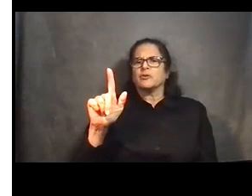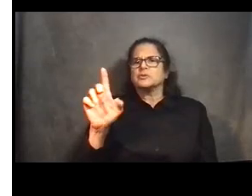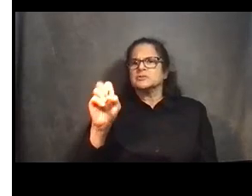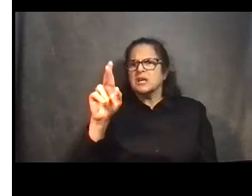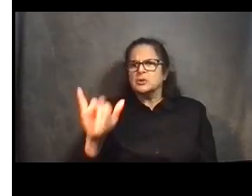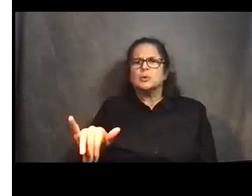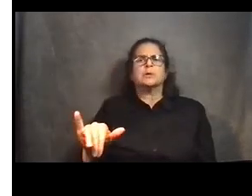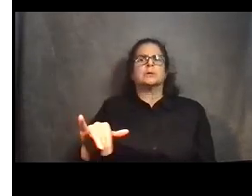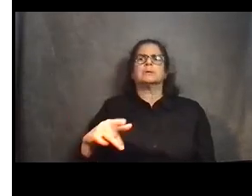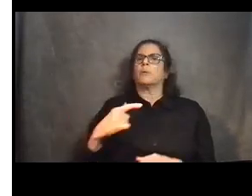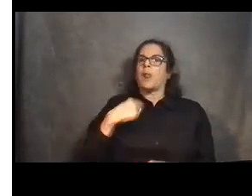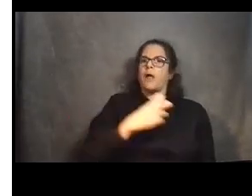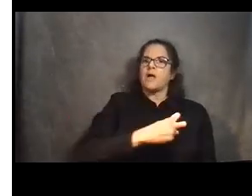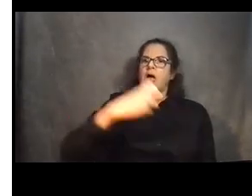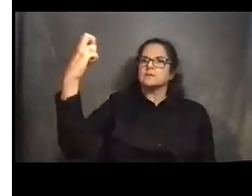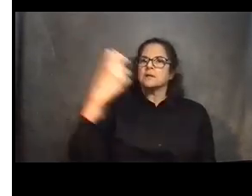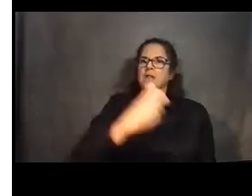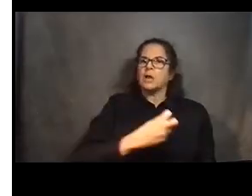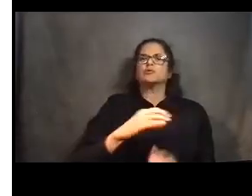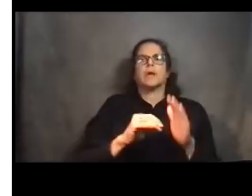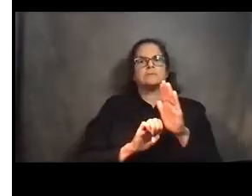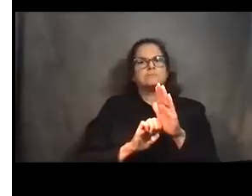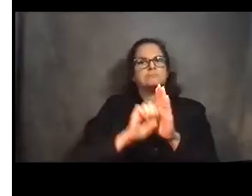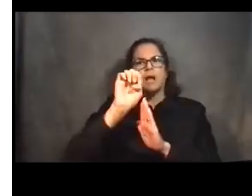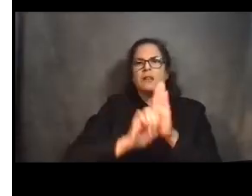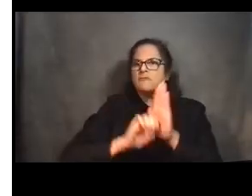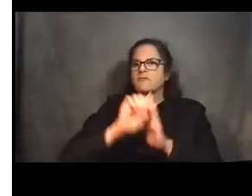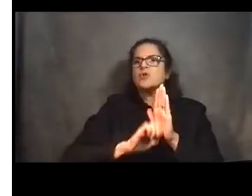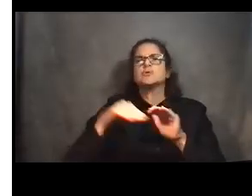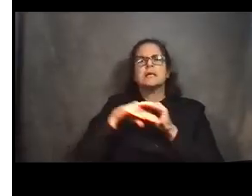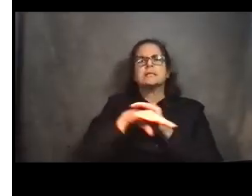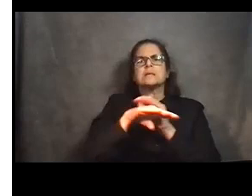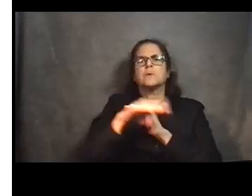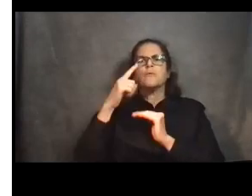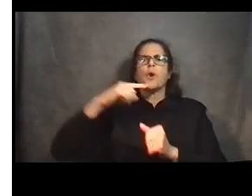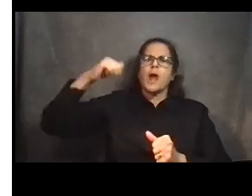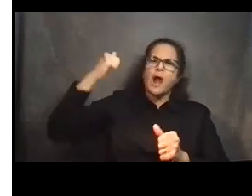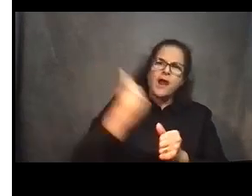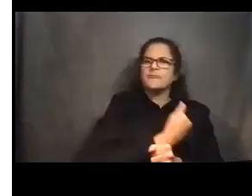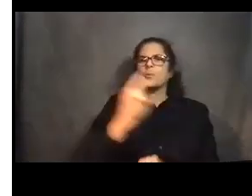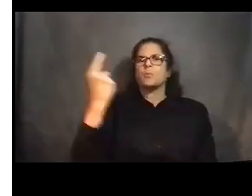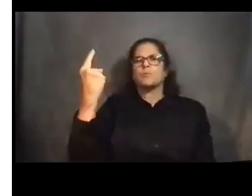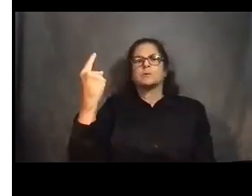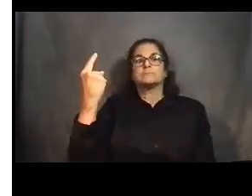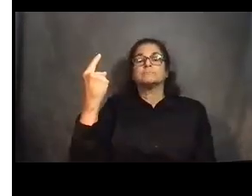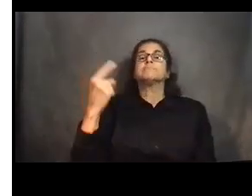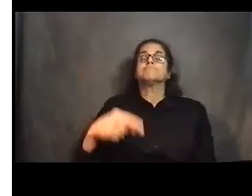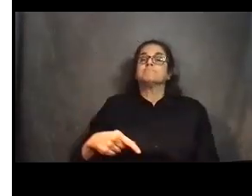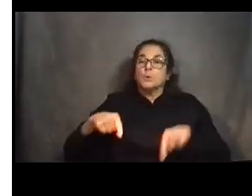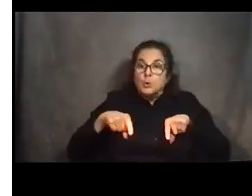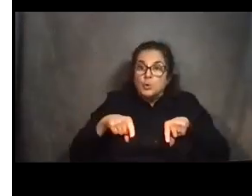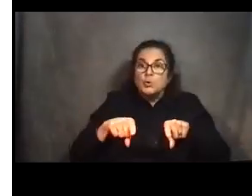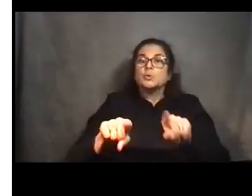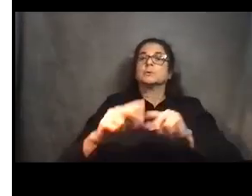escalators and elevators, making these stations accessible to all. During construction, we will also